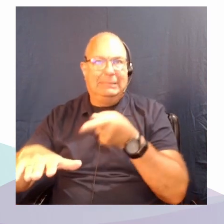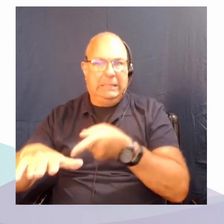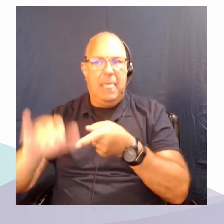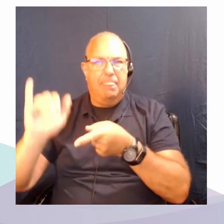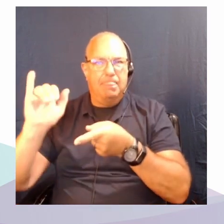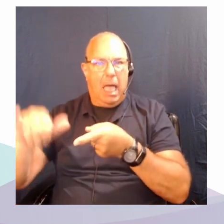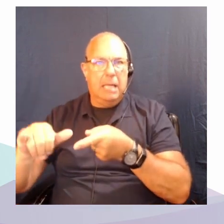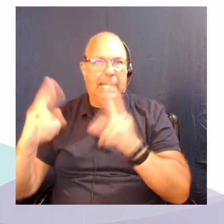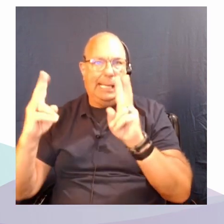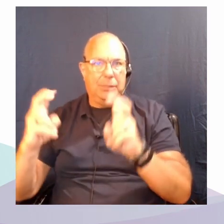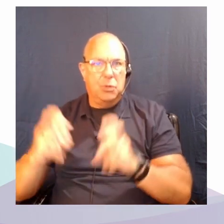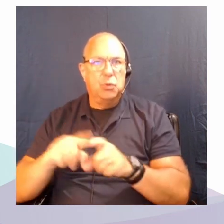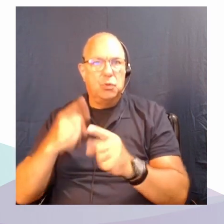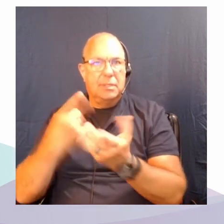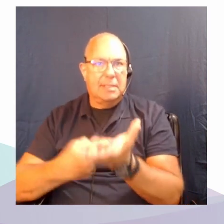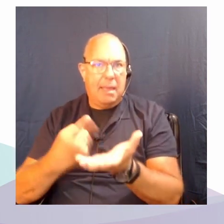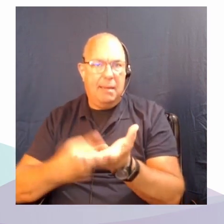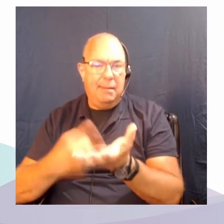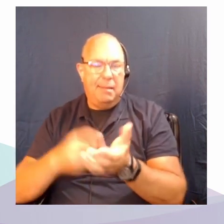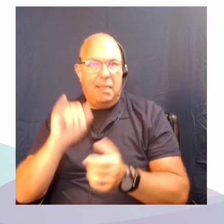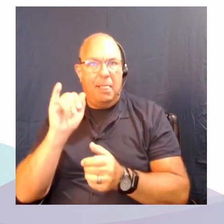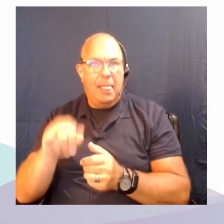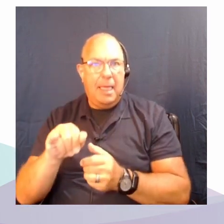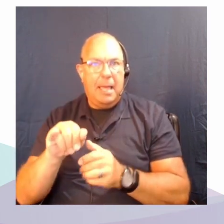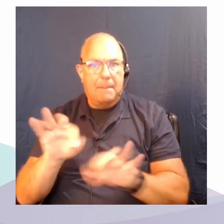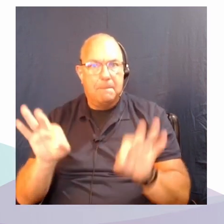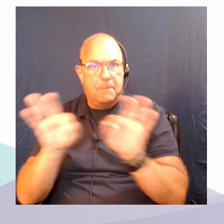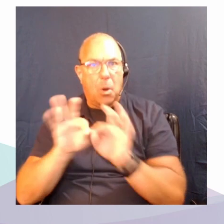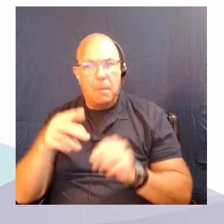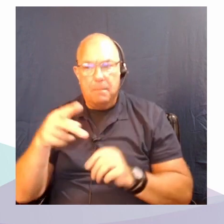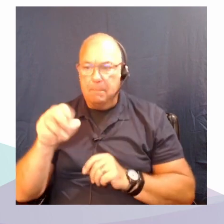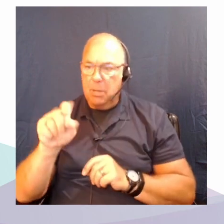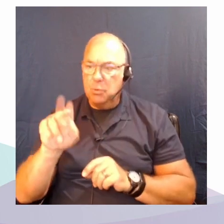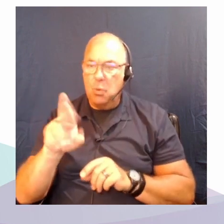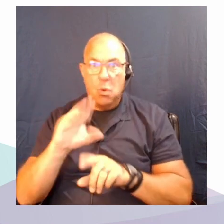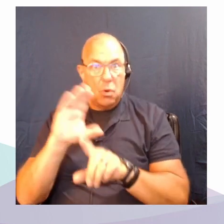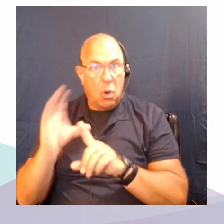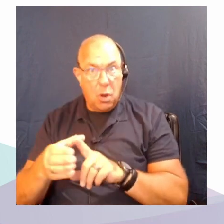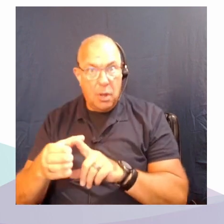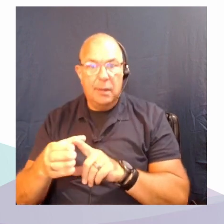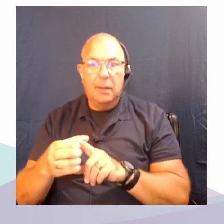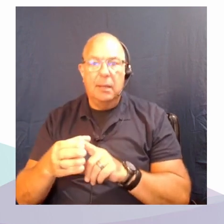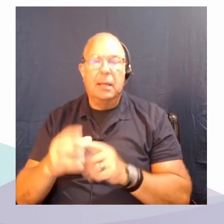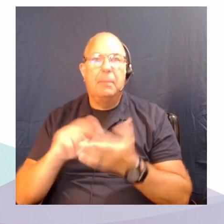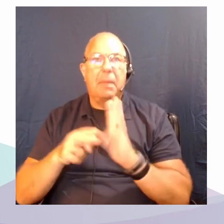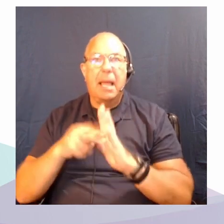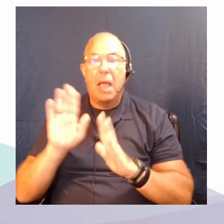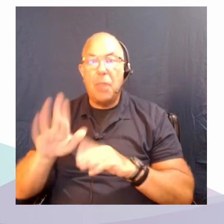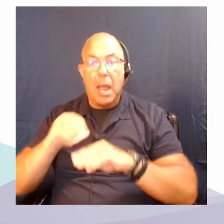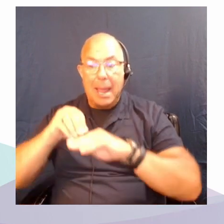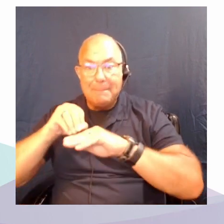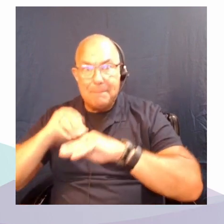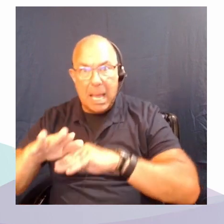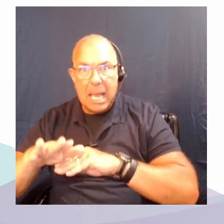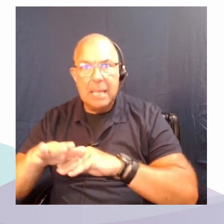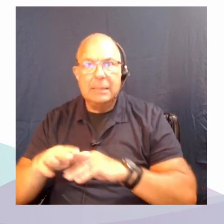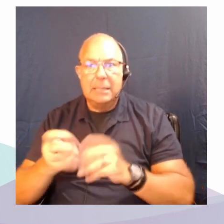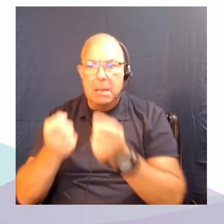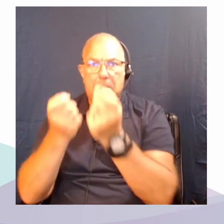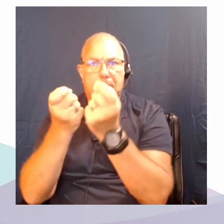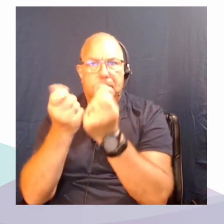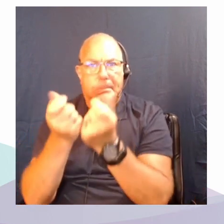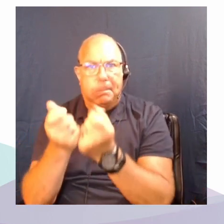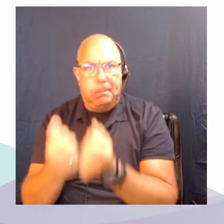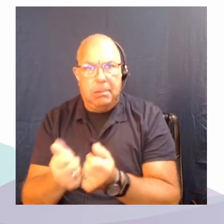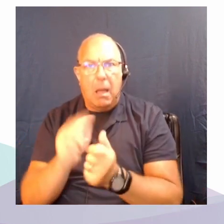the significance of a petro culture, undoing its impacts and its effects, and then